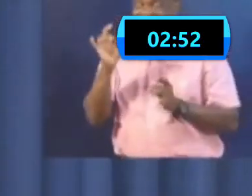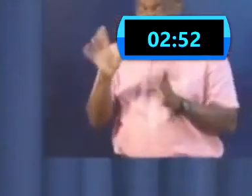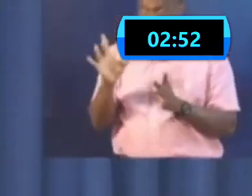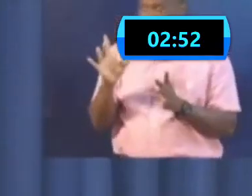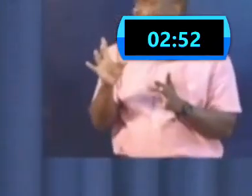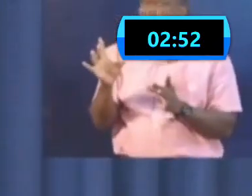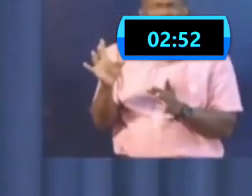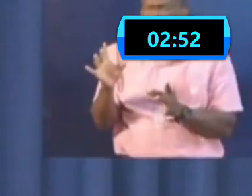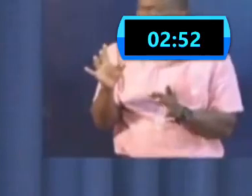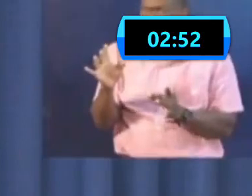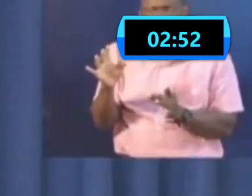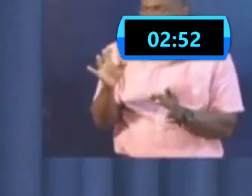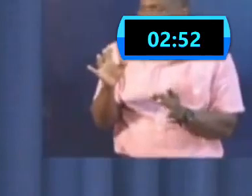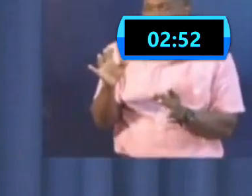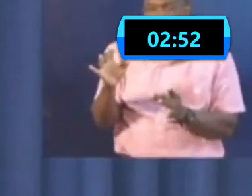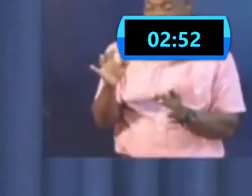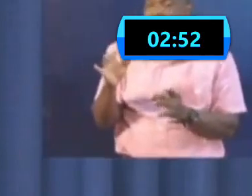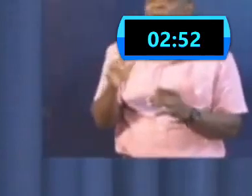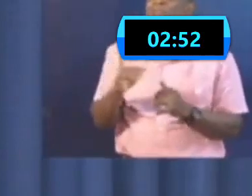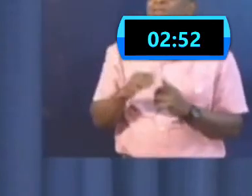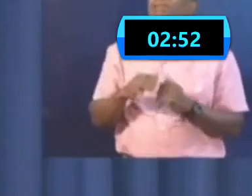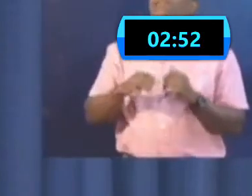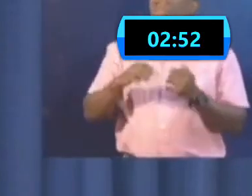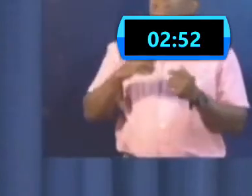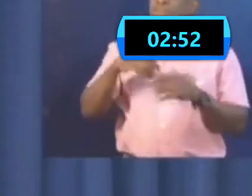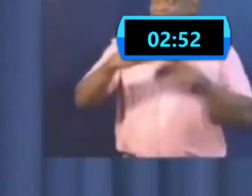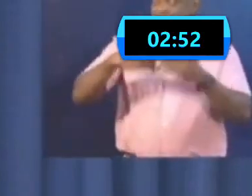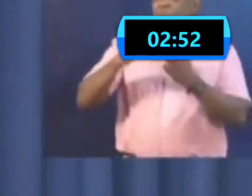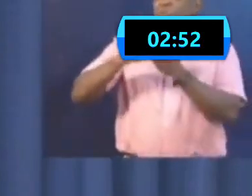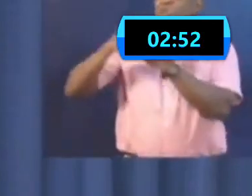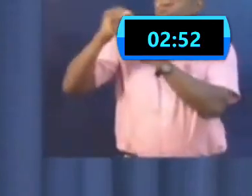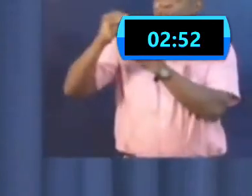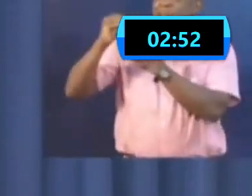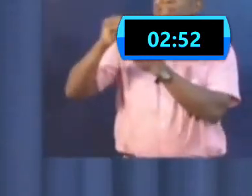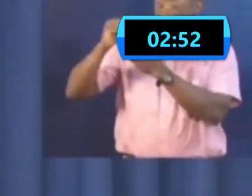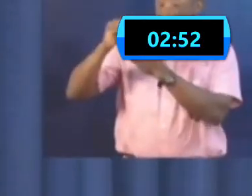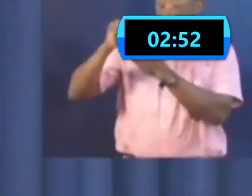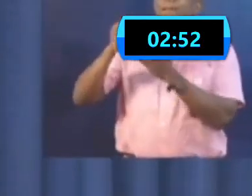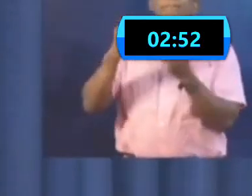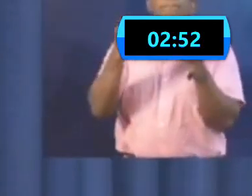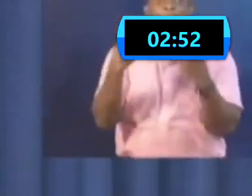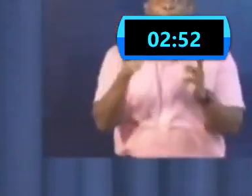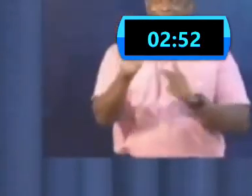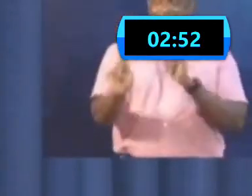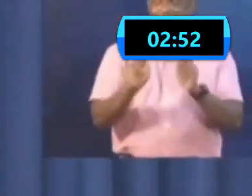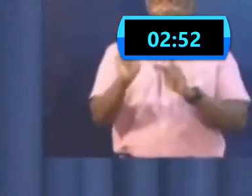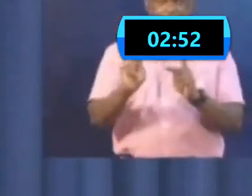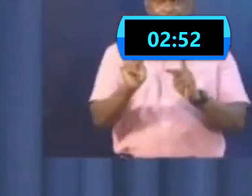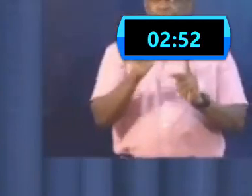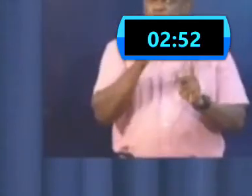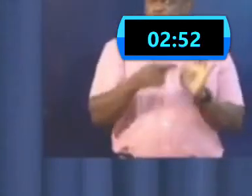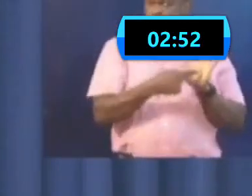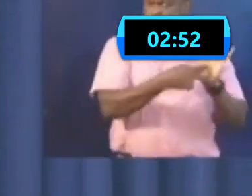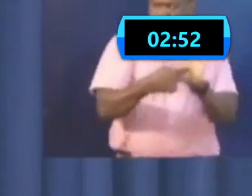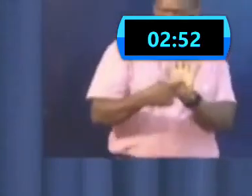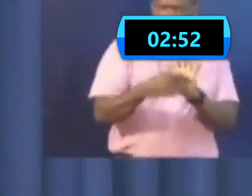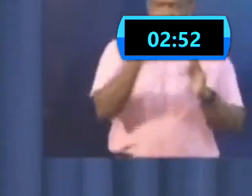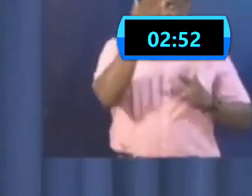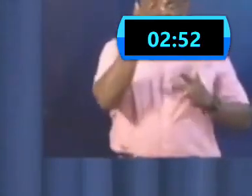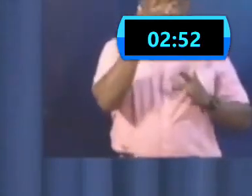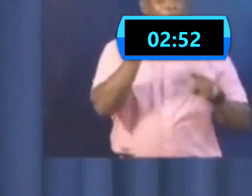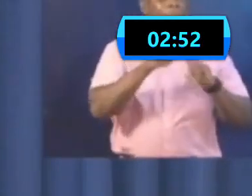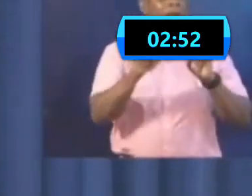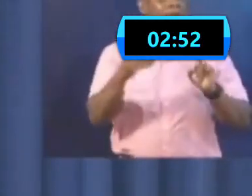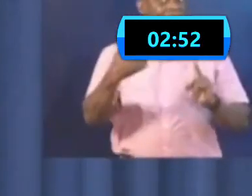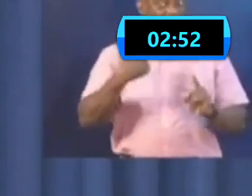later on after a few months that many people who show no symptoms are in fact carrying the virus and